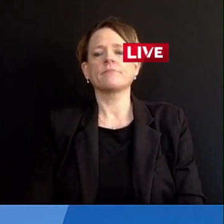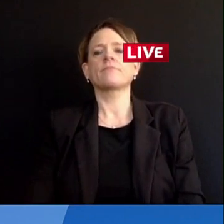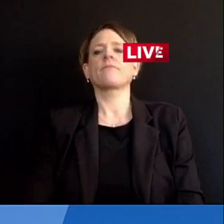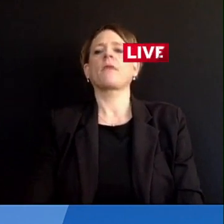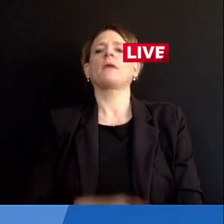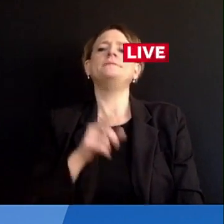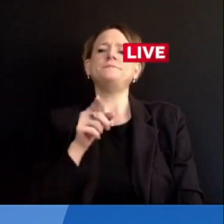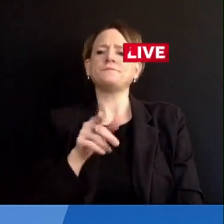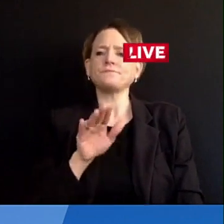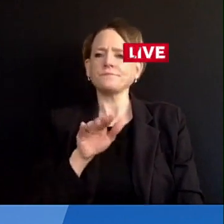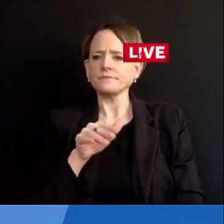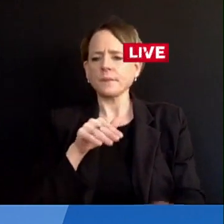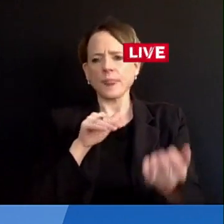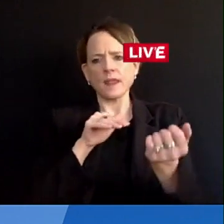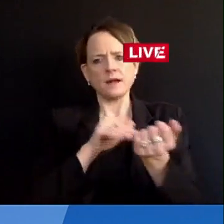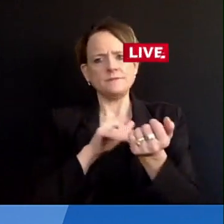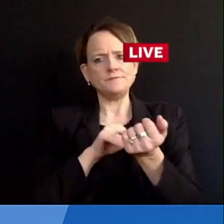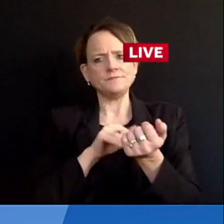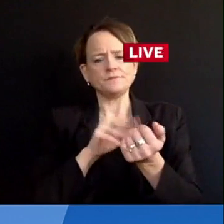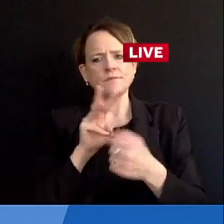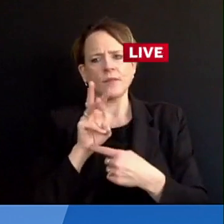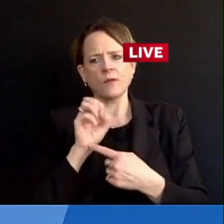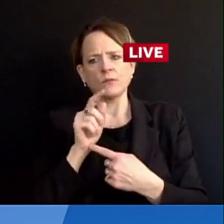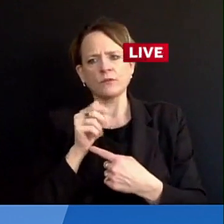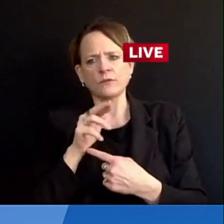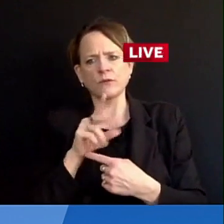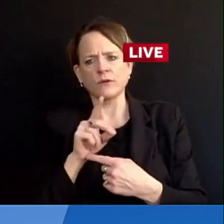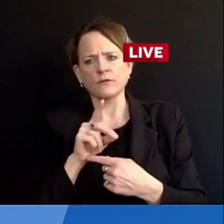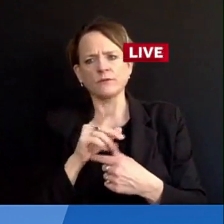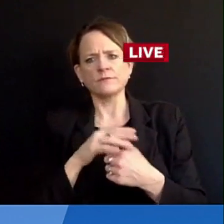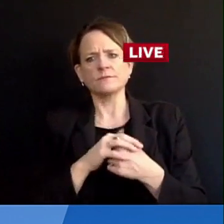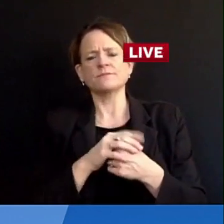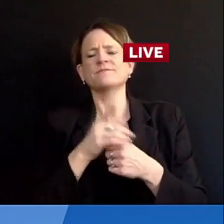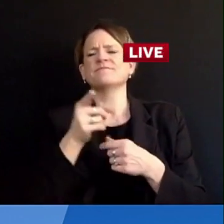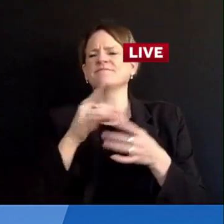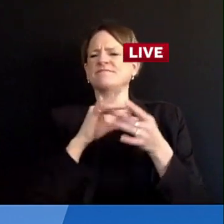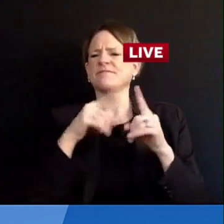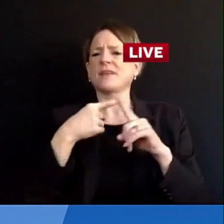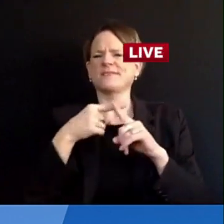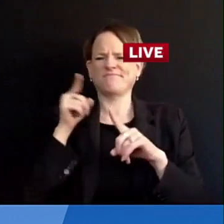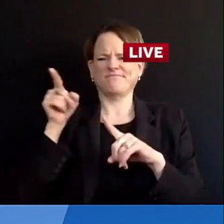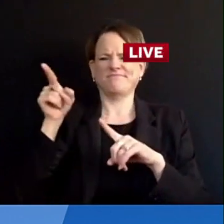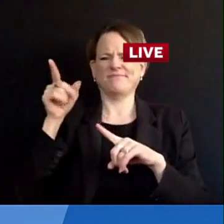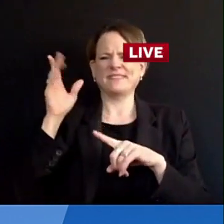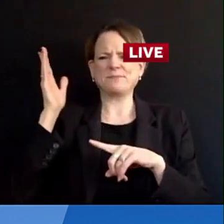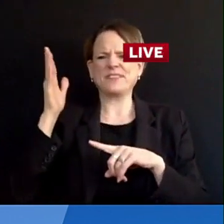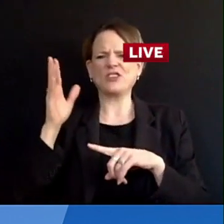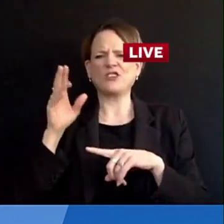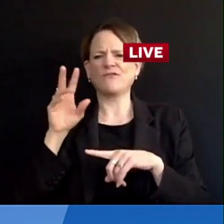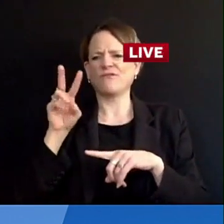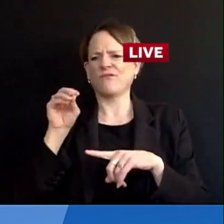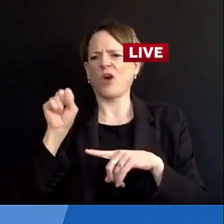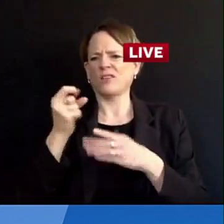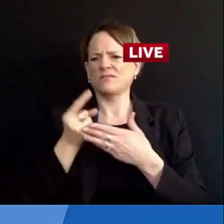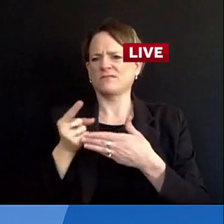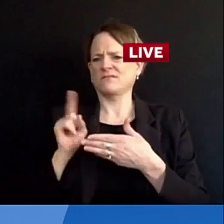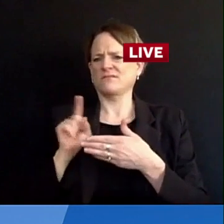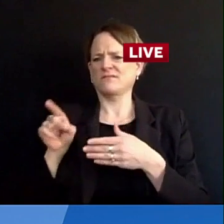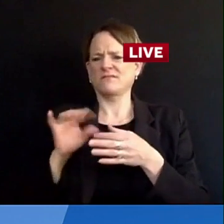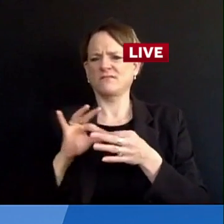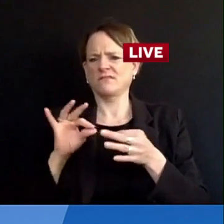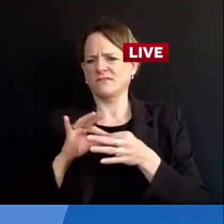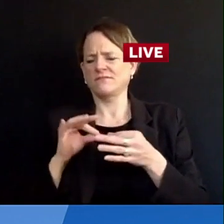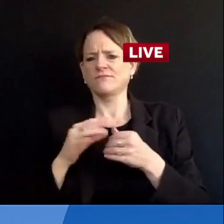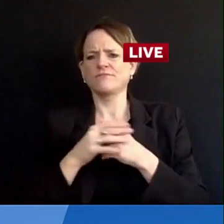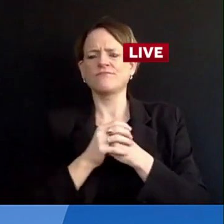Voss last week. What can immediately be done, given the number of court case challenges,